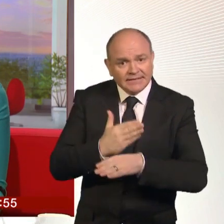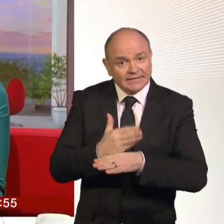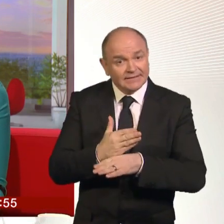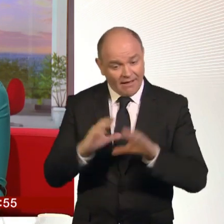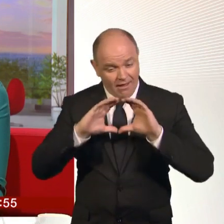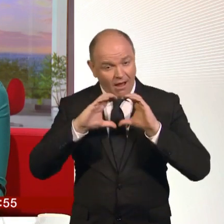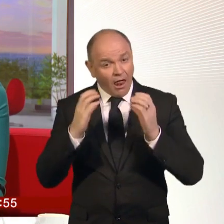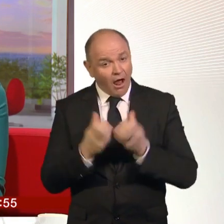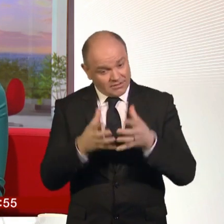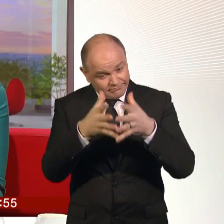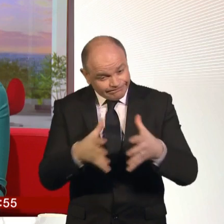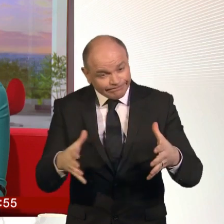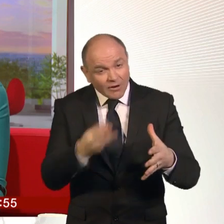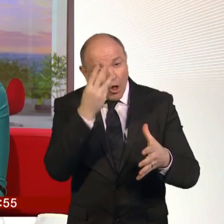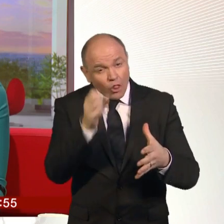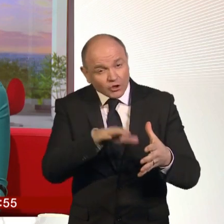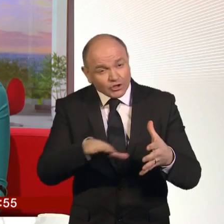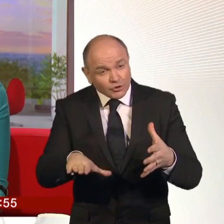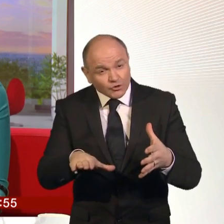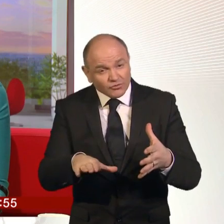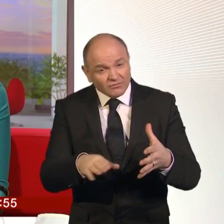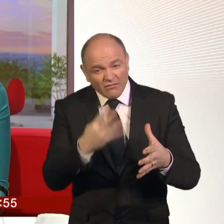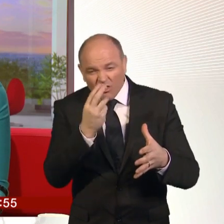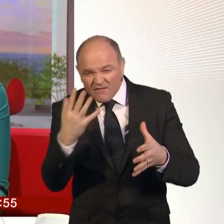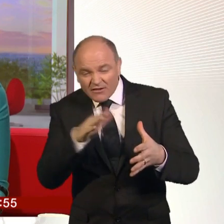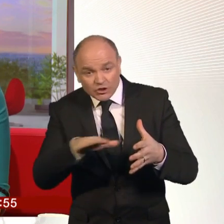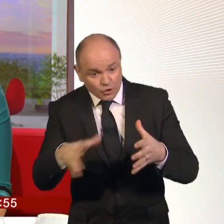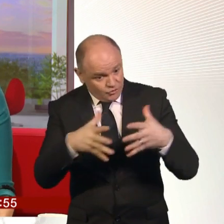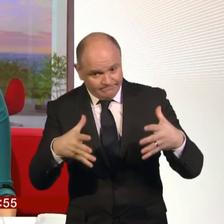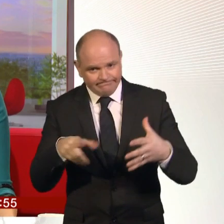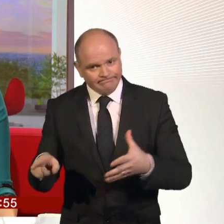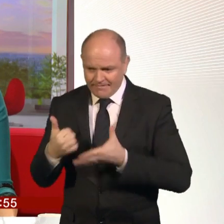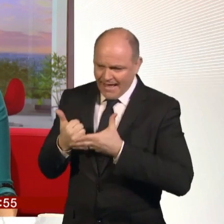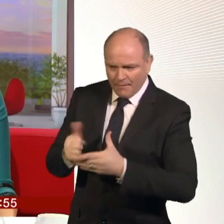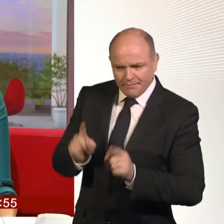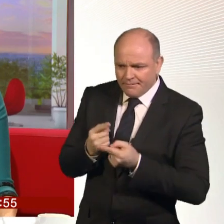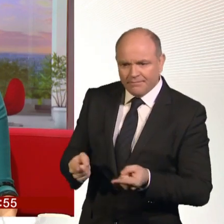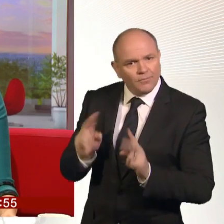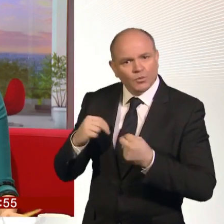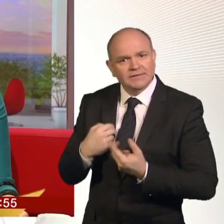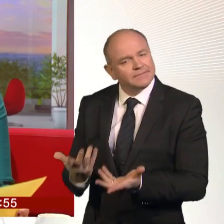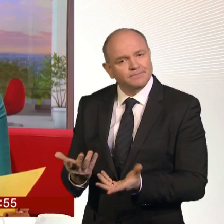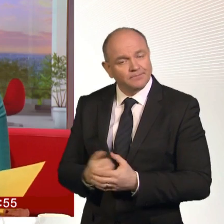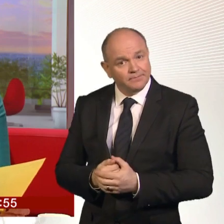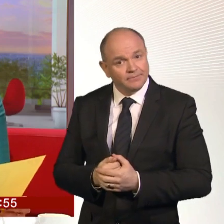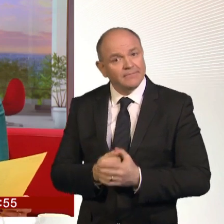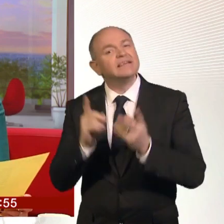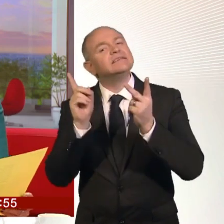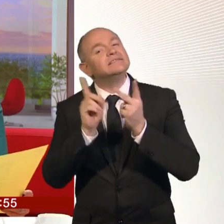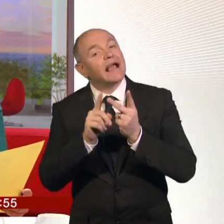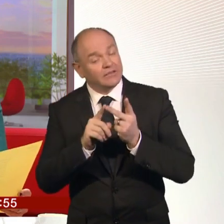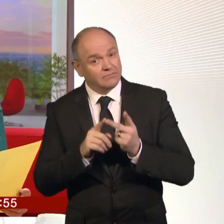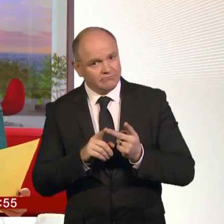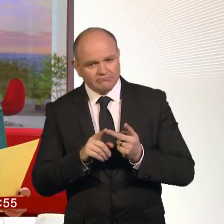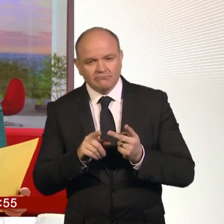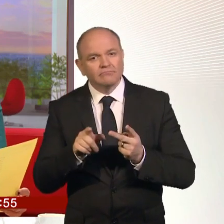of over 30. Carrie talked about training, and this is picked up by Anonymous. I'm a teaching assistant in a mainstream school, working with a